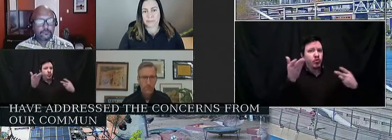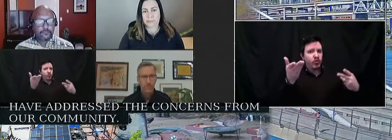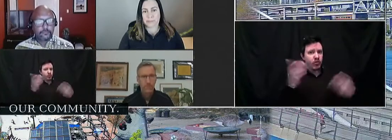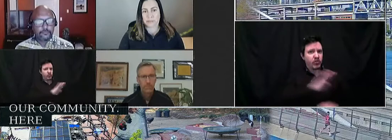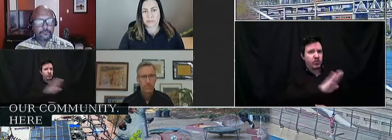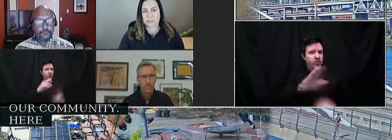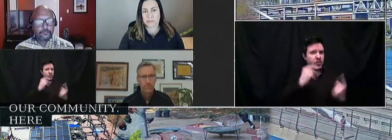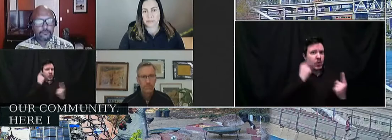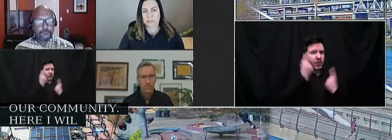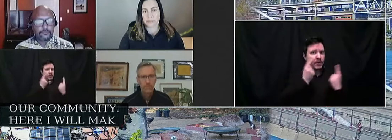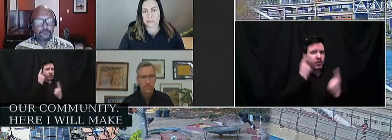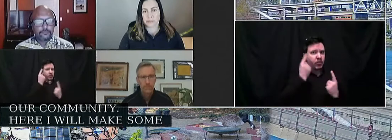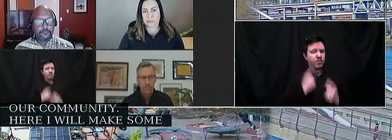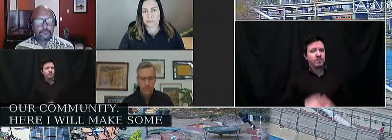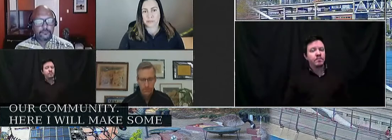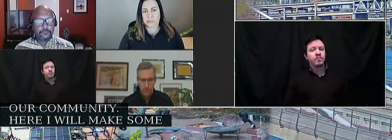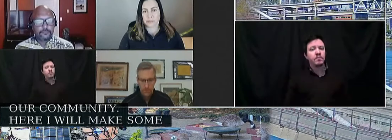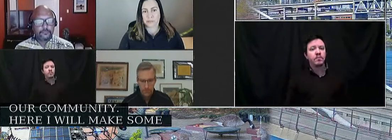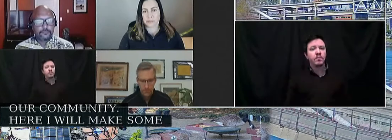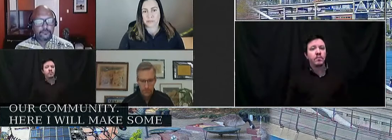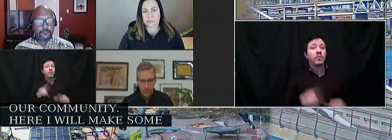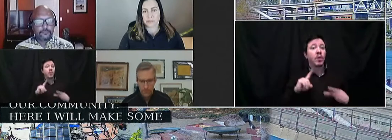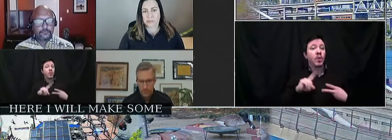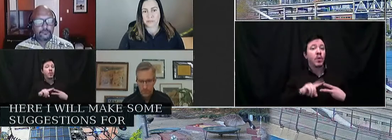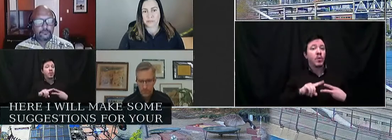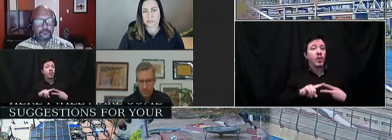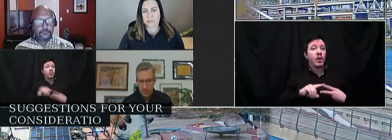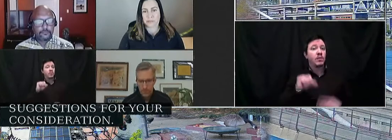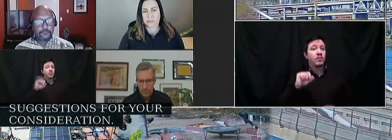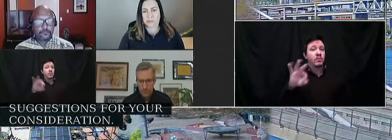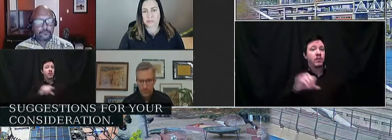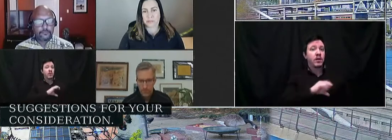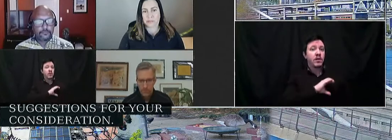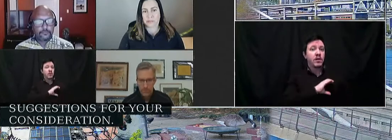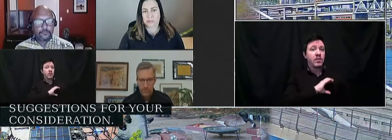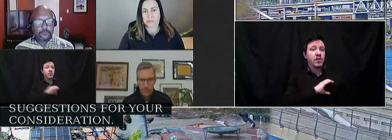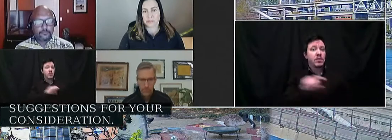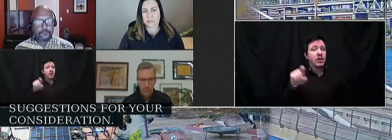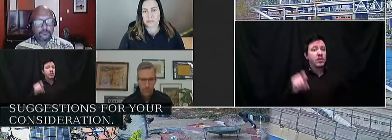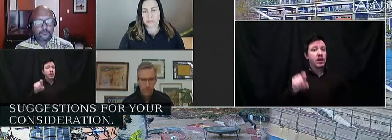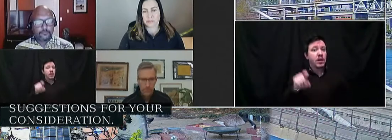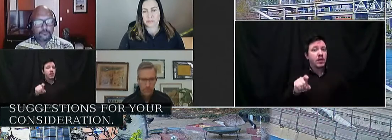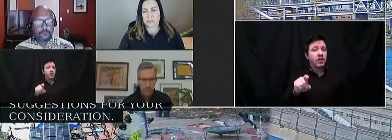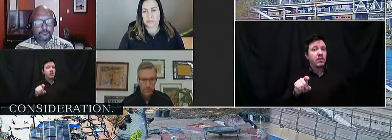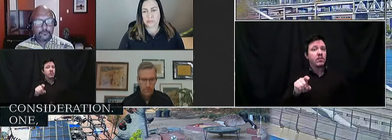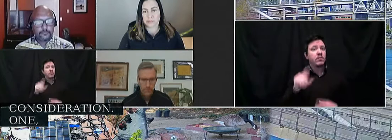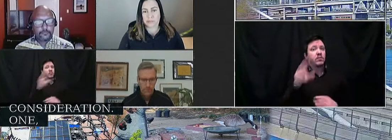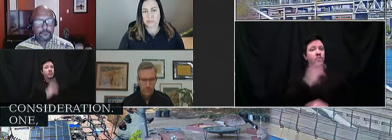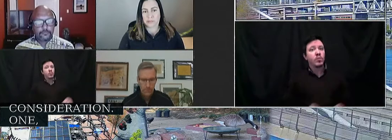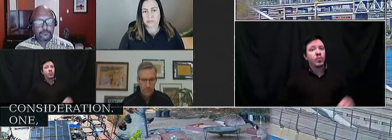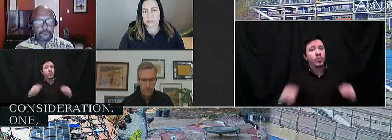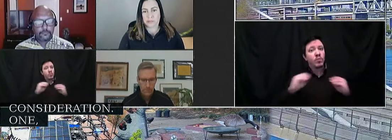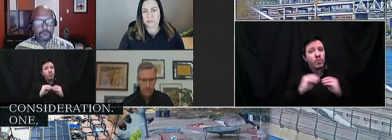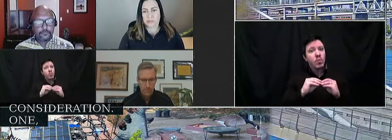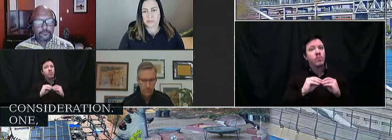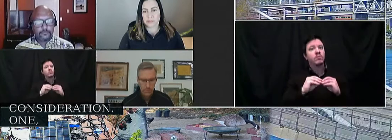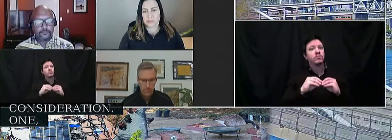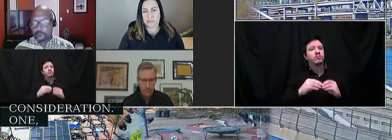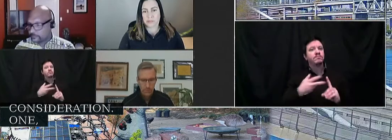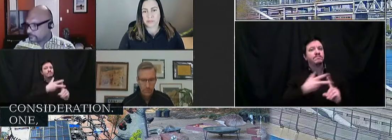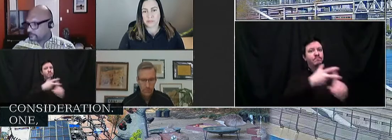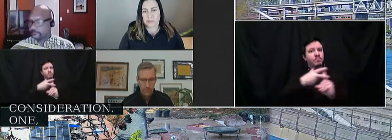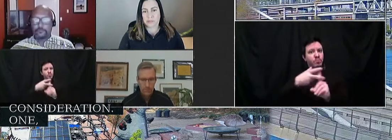consideration. One is the police bureau need to make the efforts to recruit officers